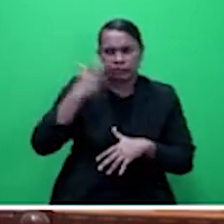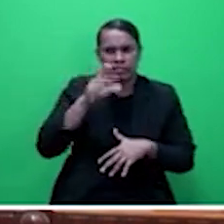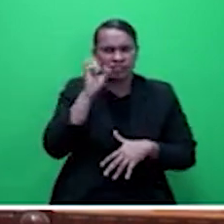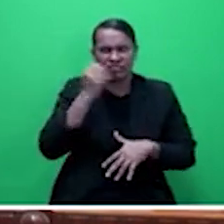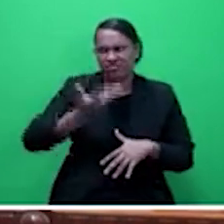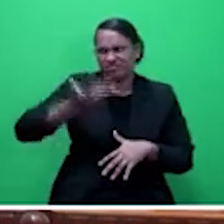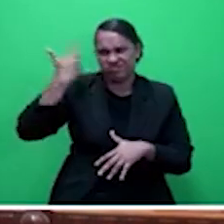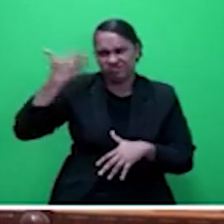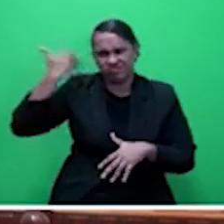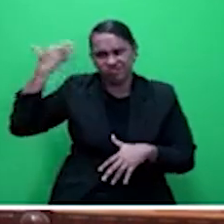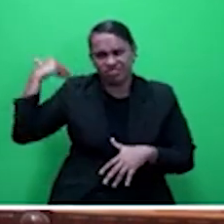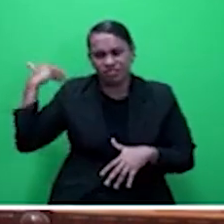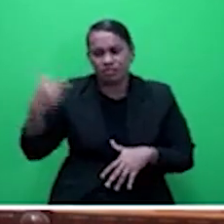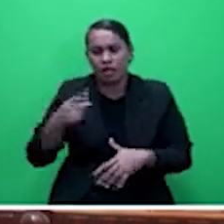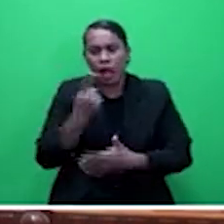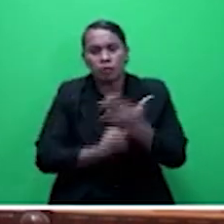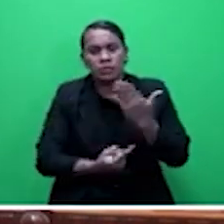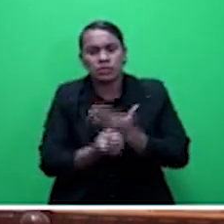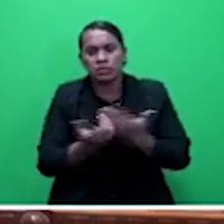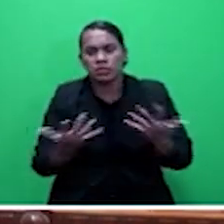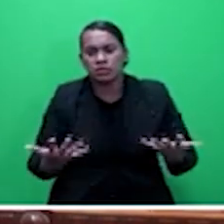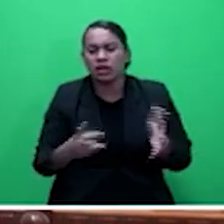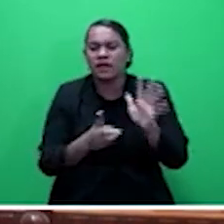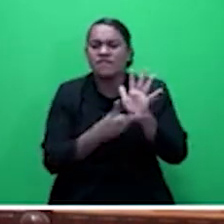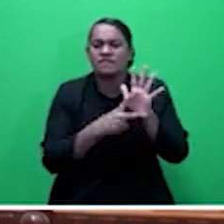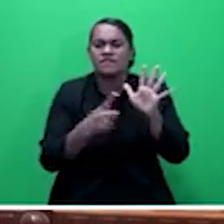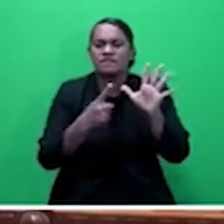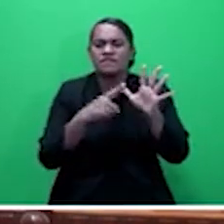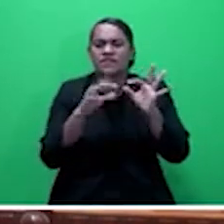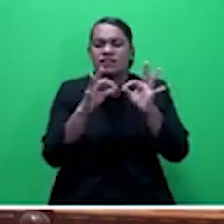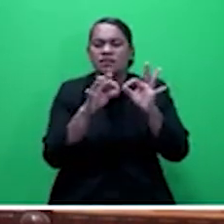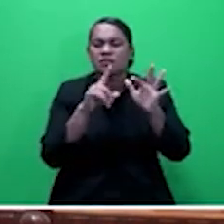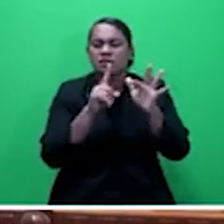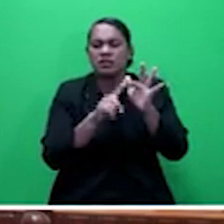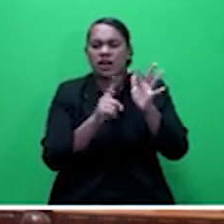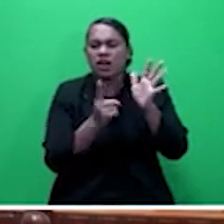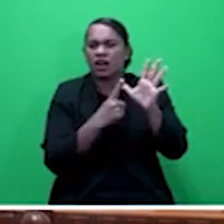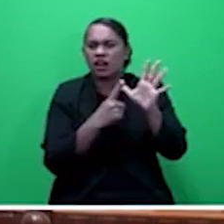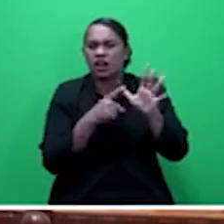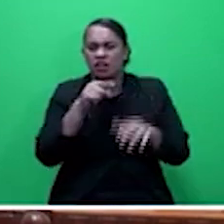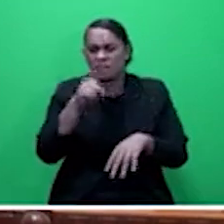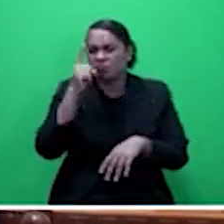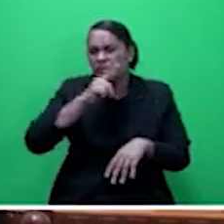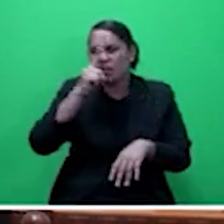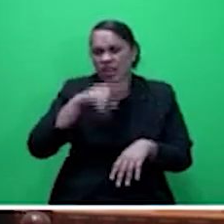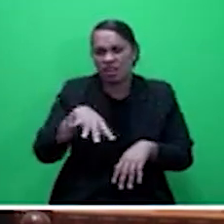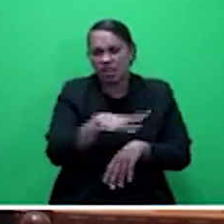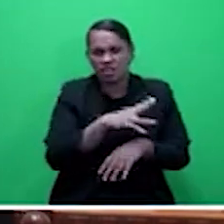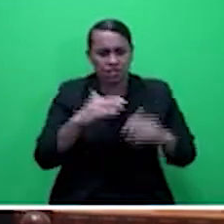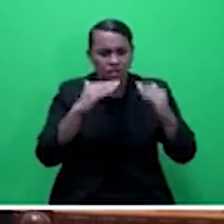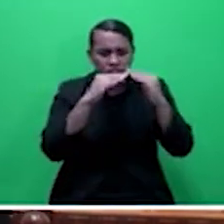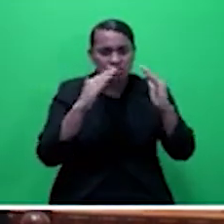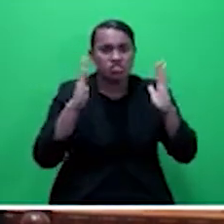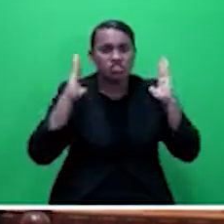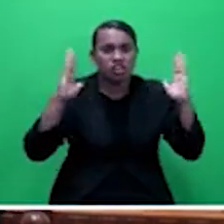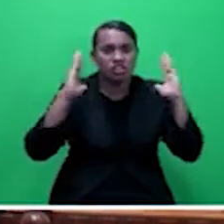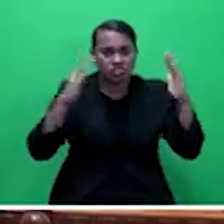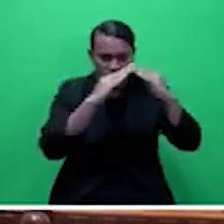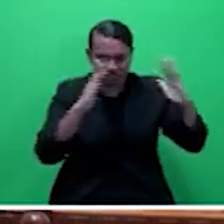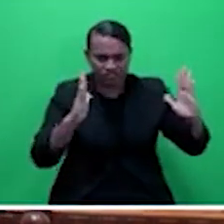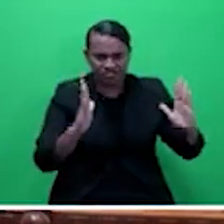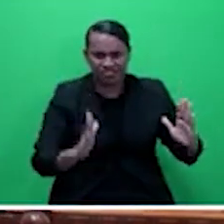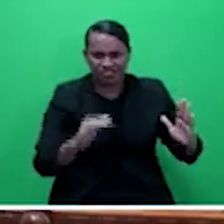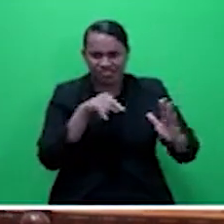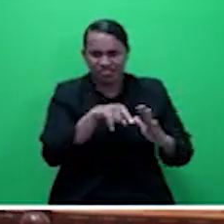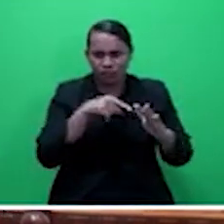the case in Vambea, where people went to Celta in a church and it collapsed on them.